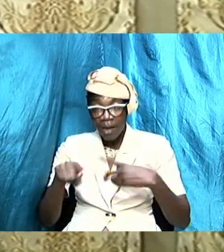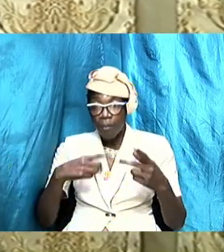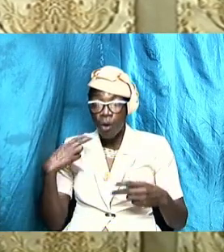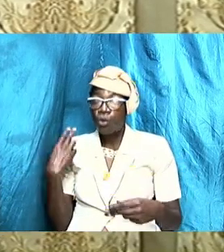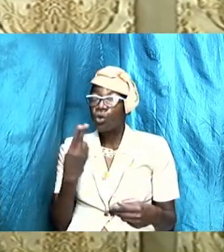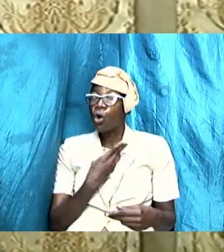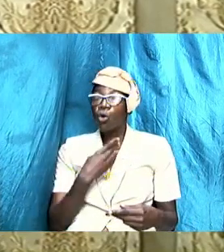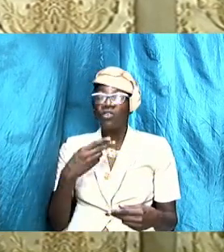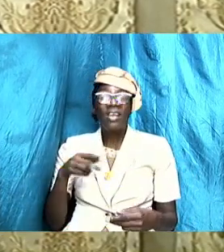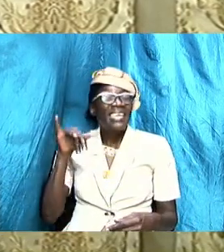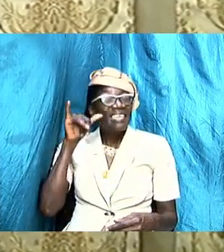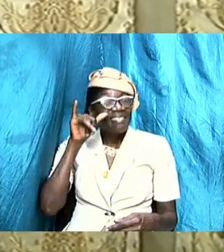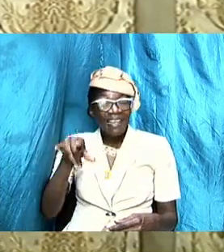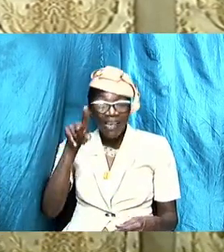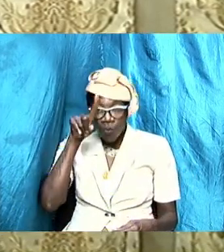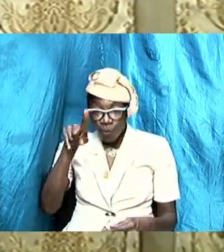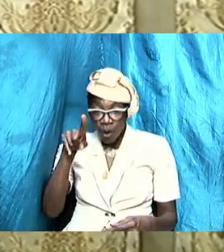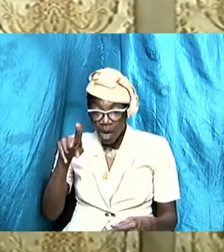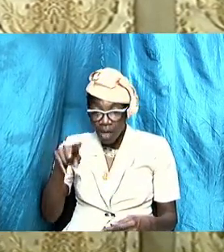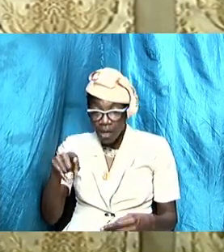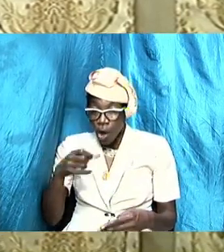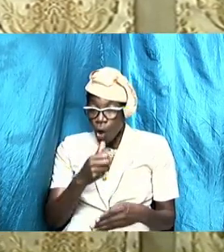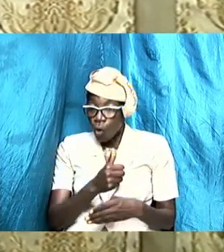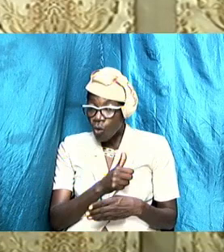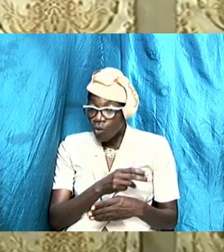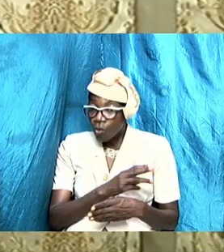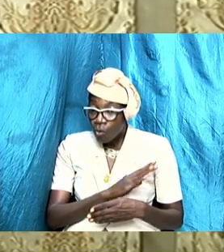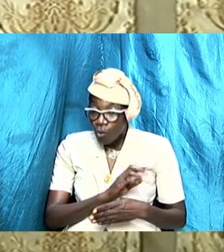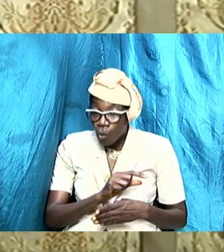still one goal and objective and purpose